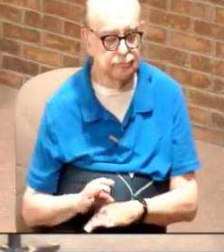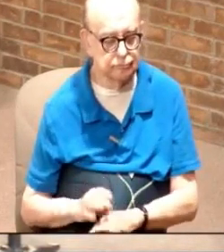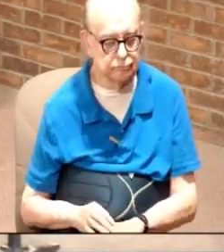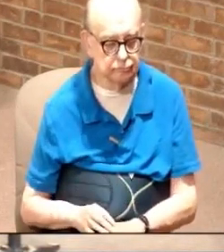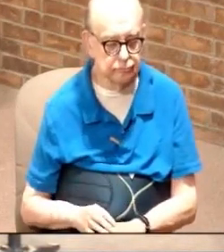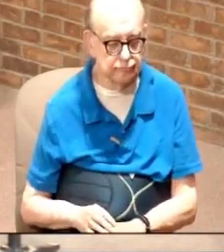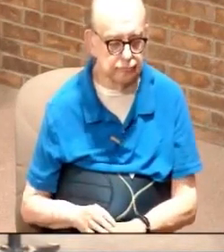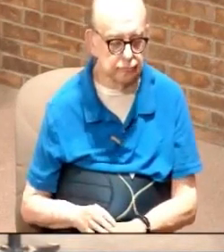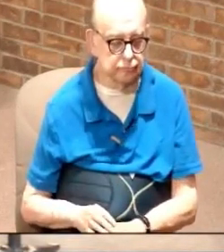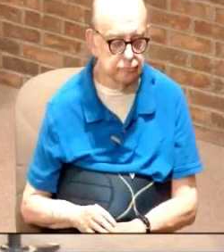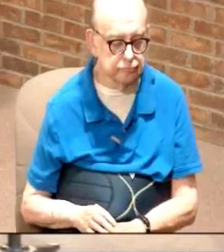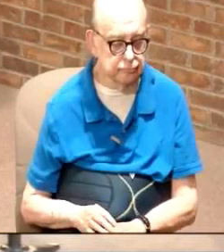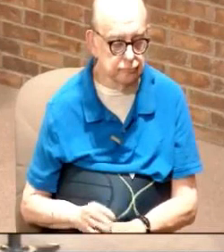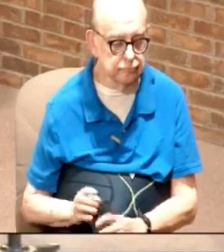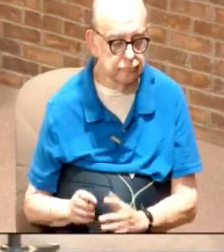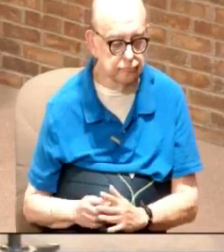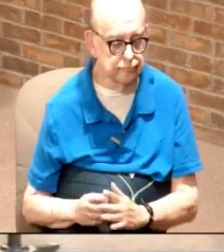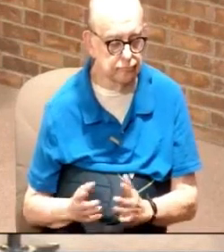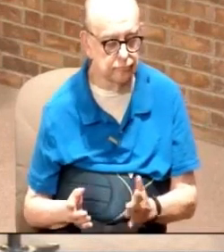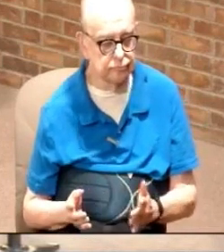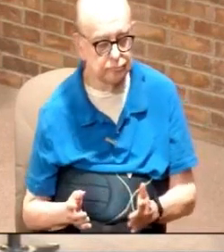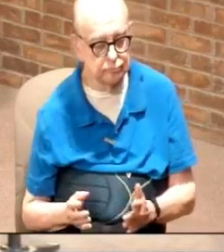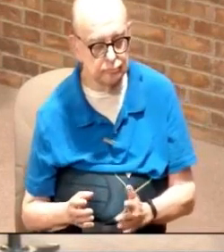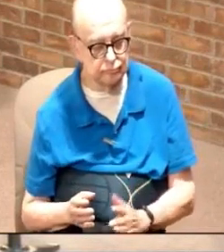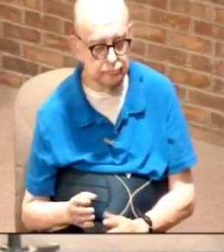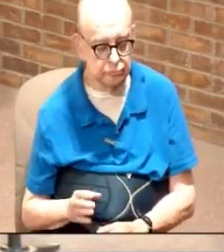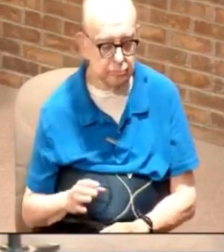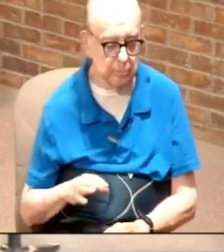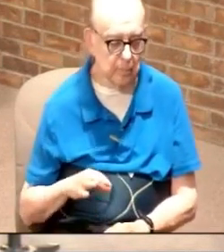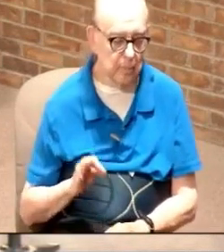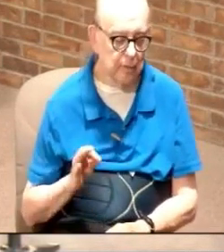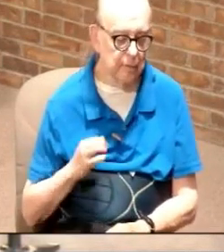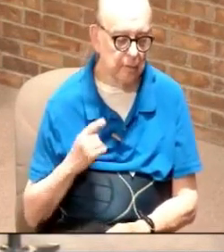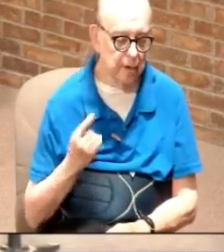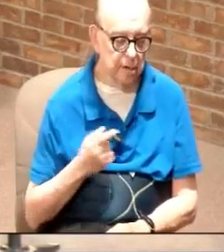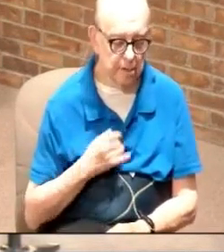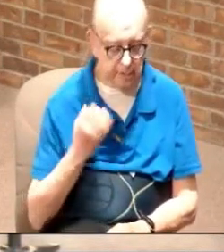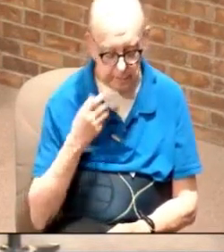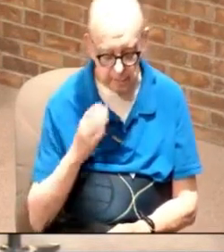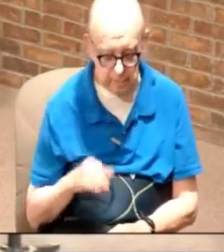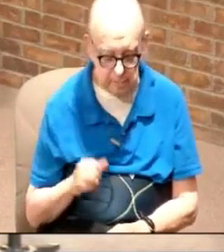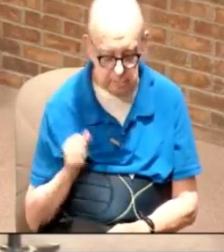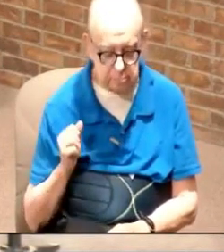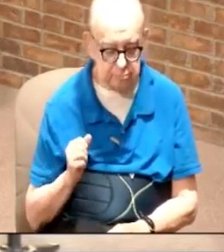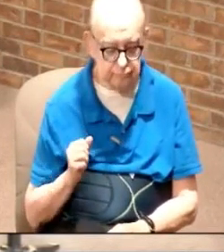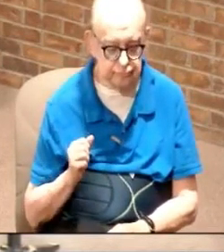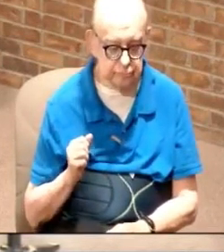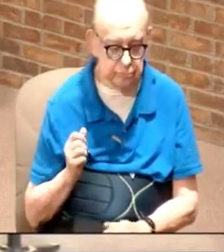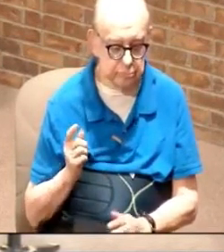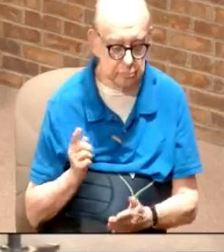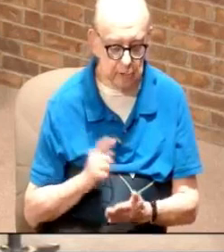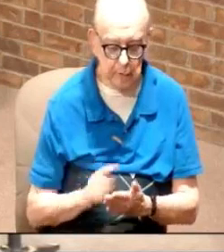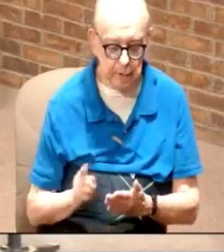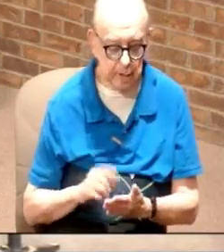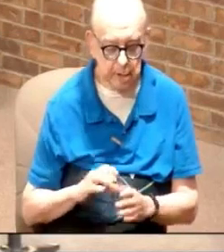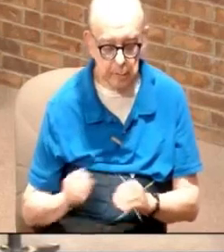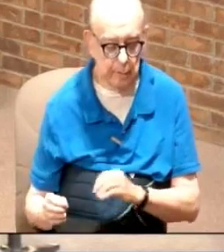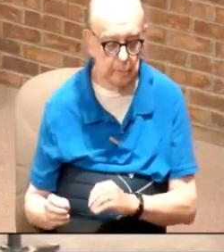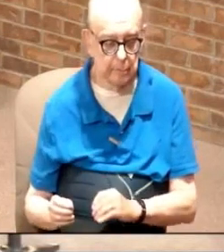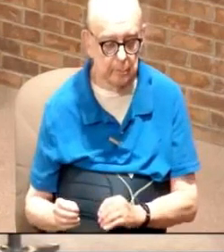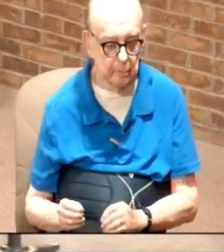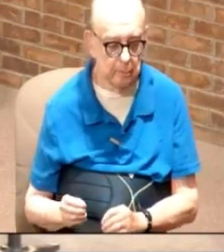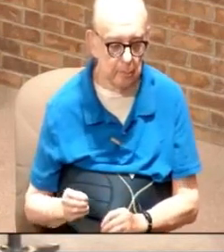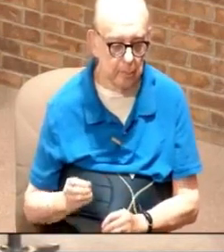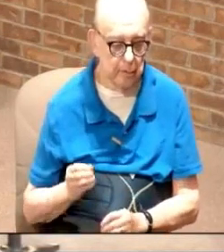and in the beginning it was find us if you can because every week they were having to move they would